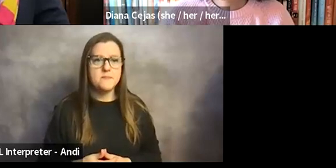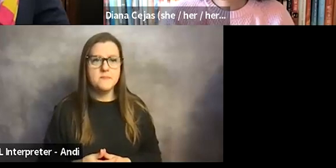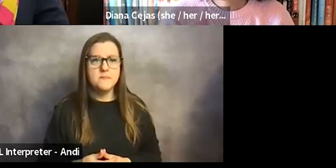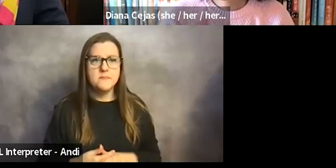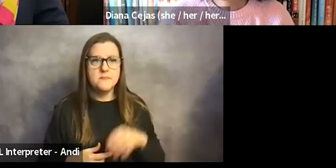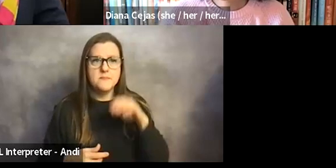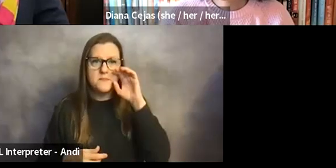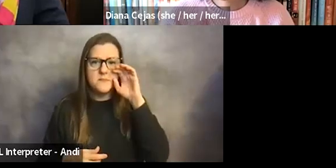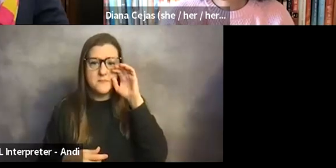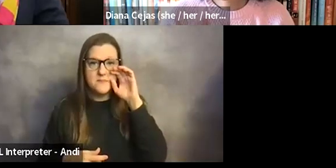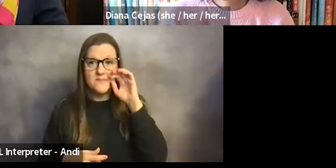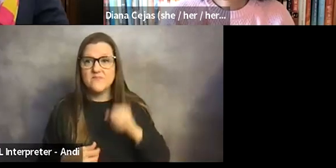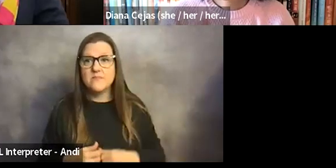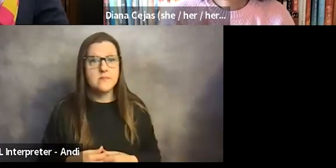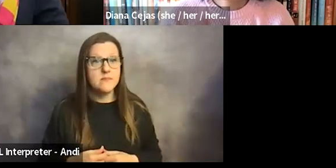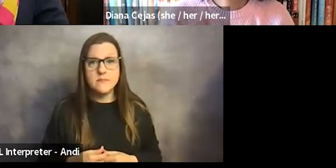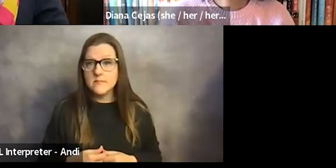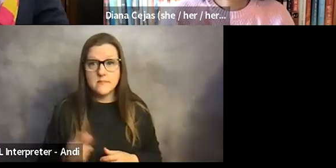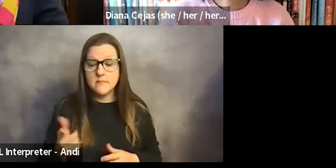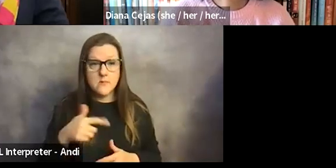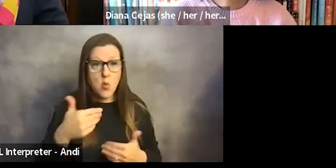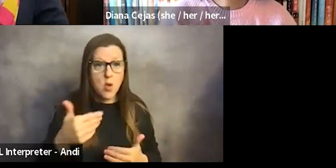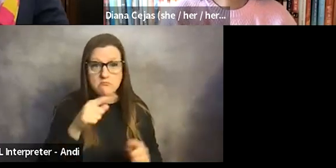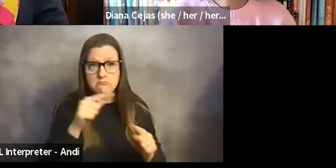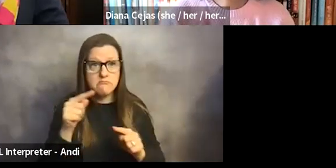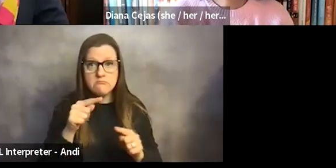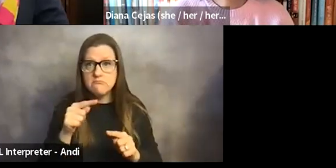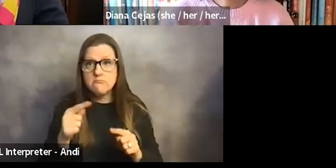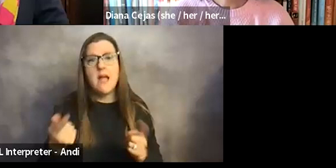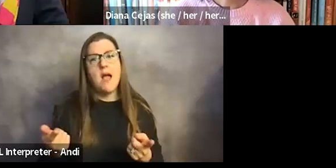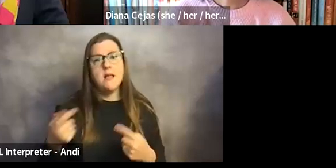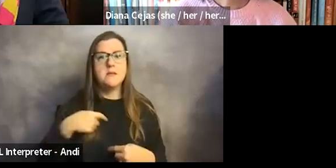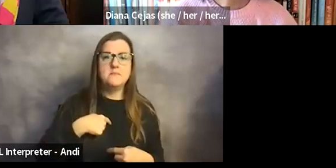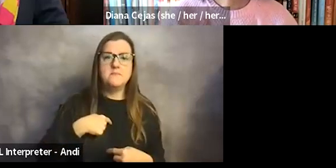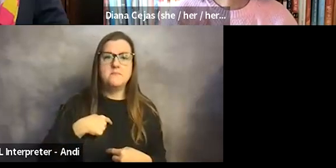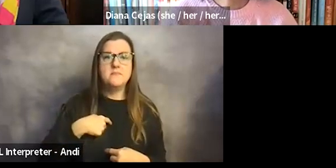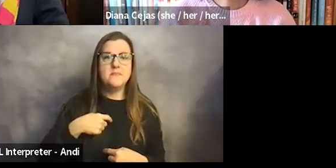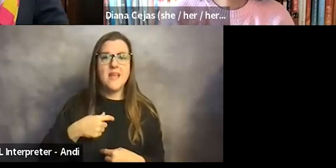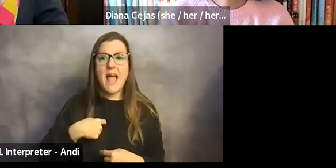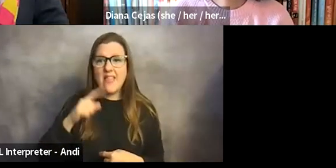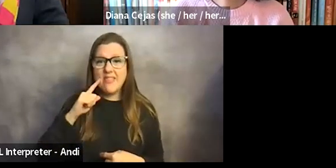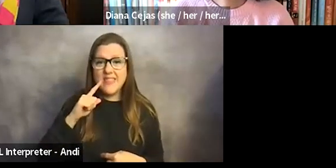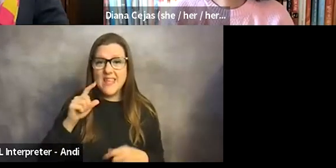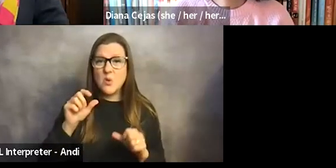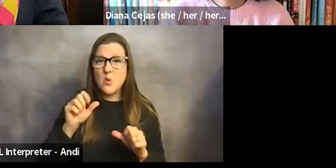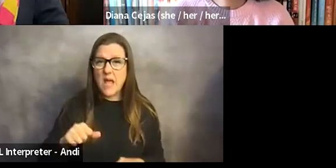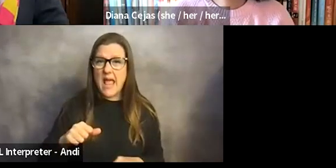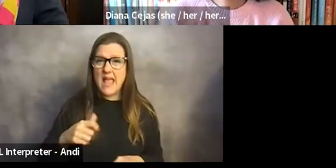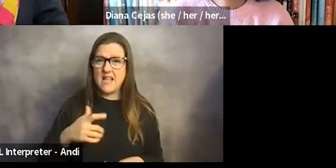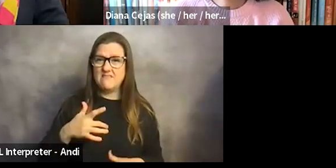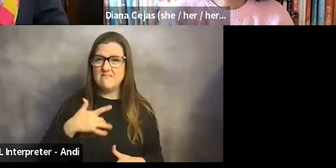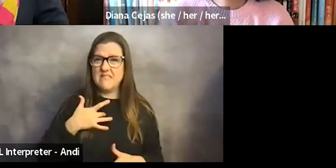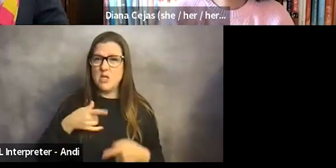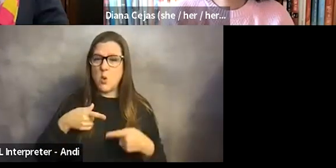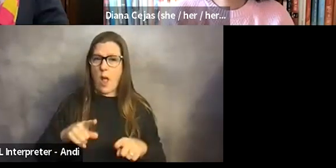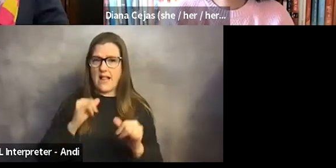I think, sorry, no, go ahead. I think, you know, you can get a sense of it when you're interviewing and you're having